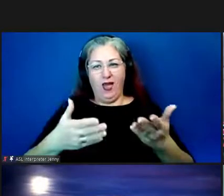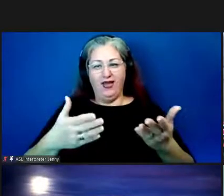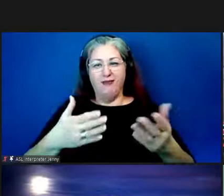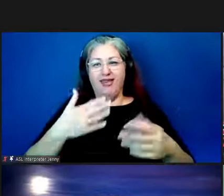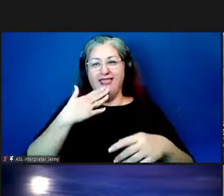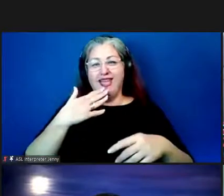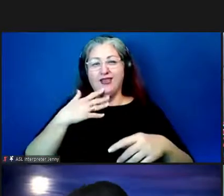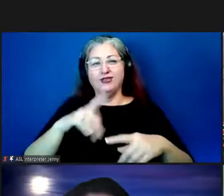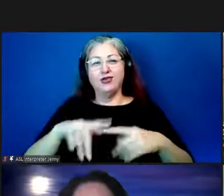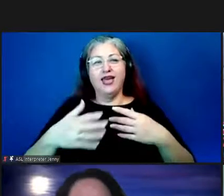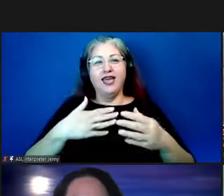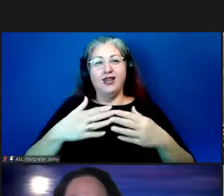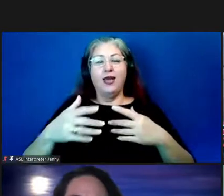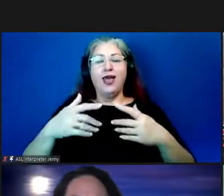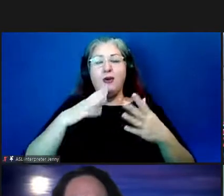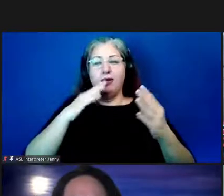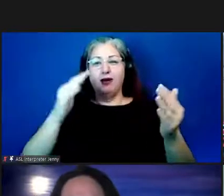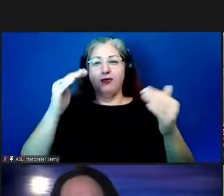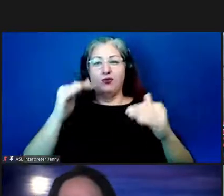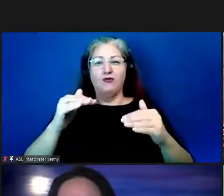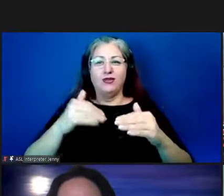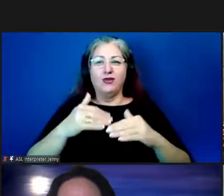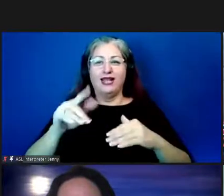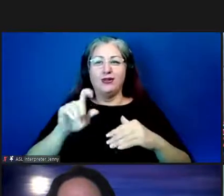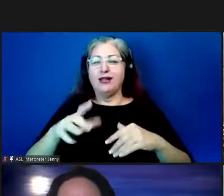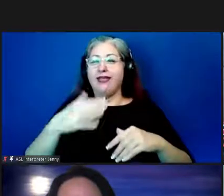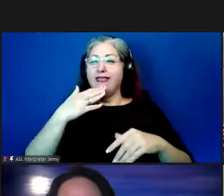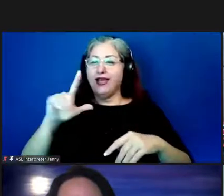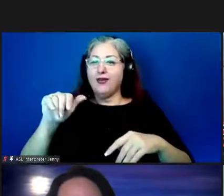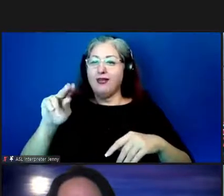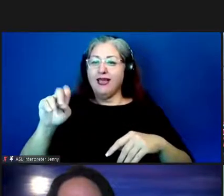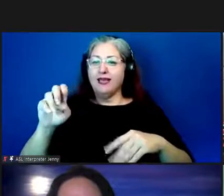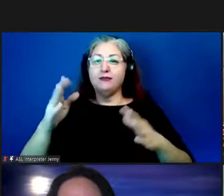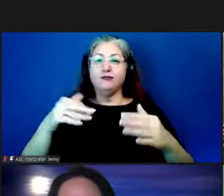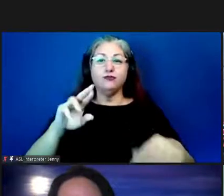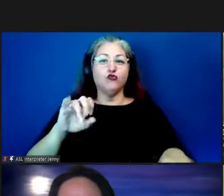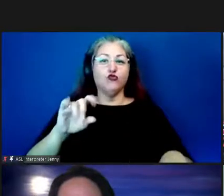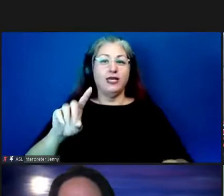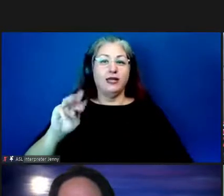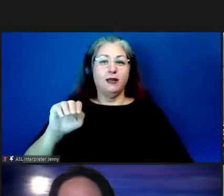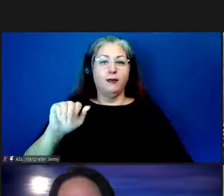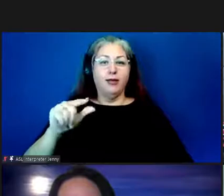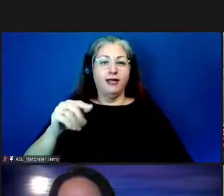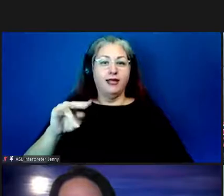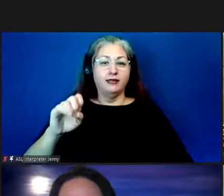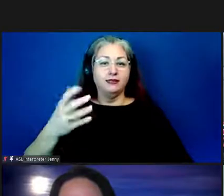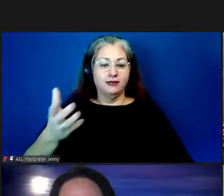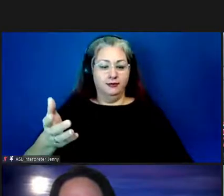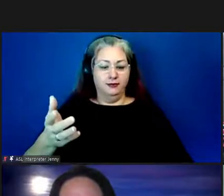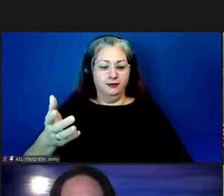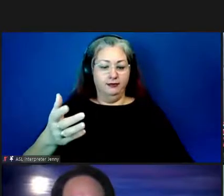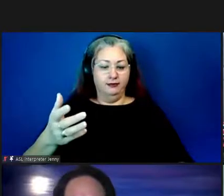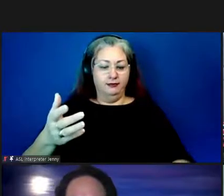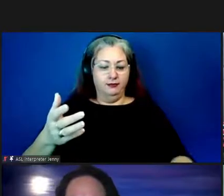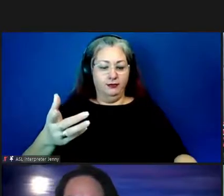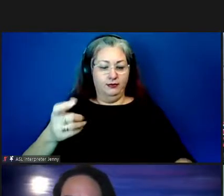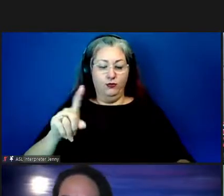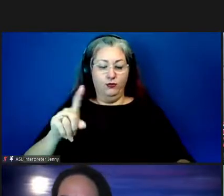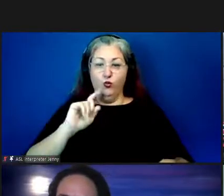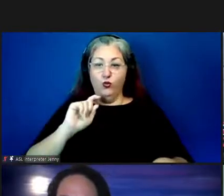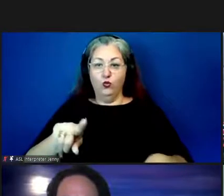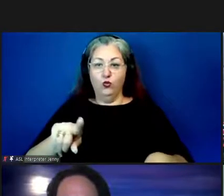anyway so we move on to the next question thank lane uh reed magdans do you still want to ask your question